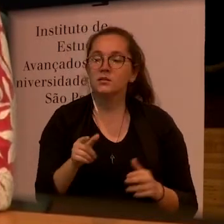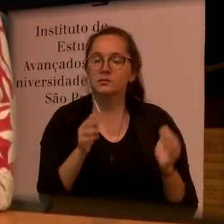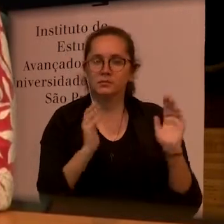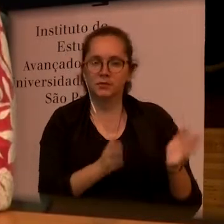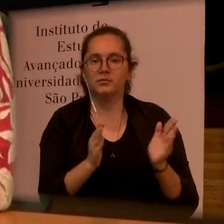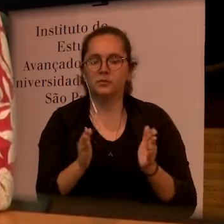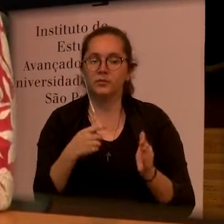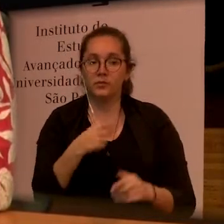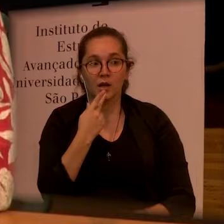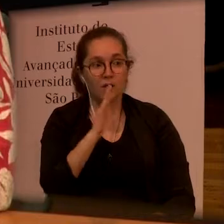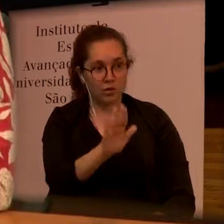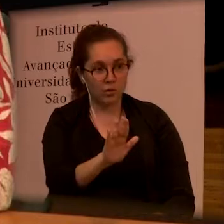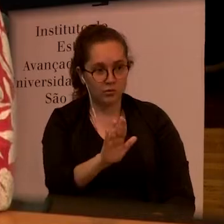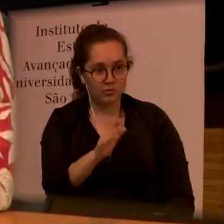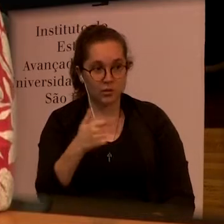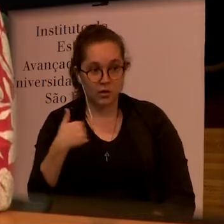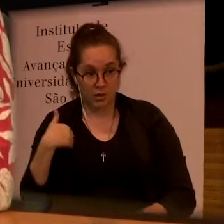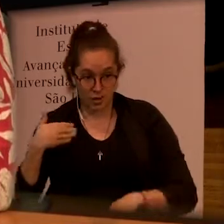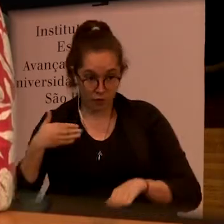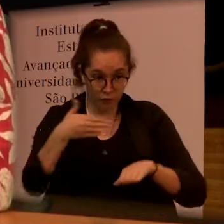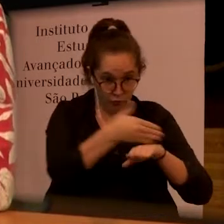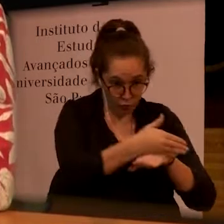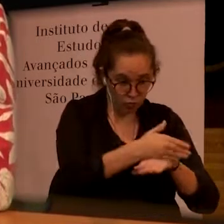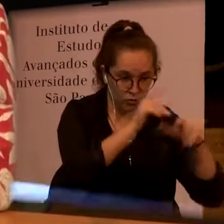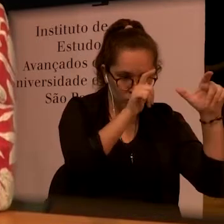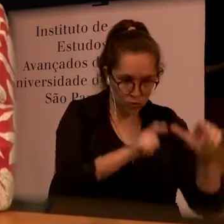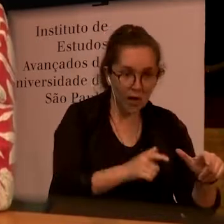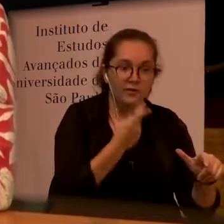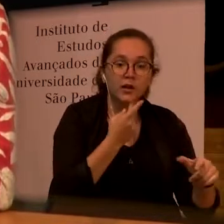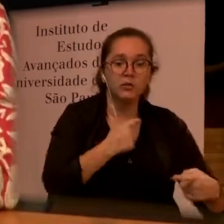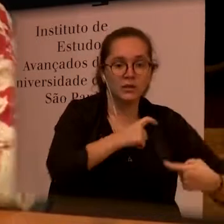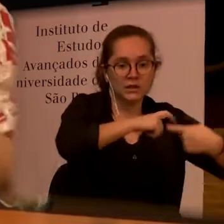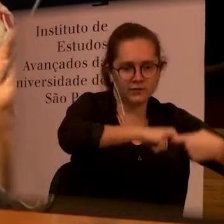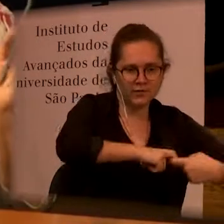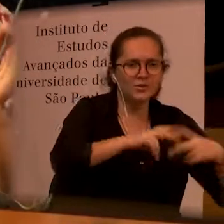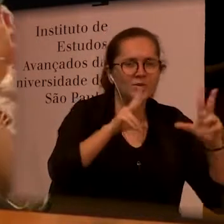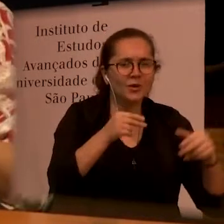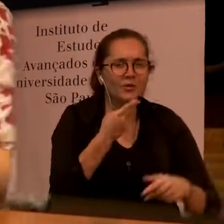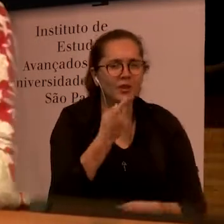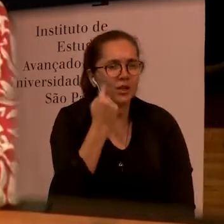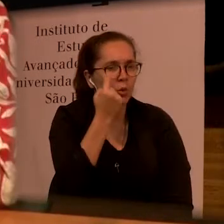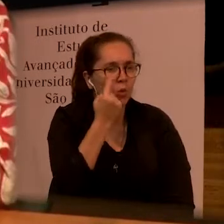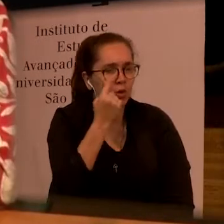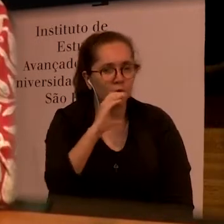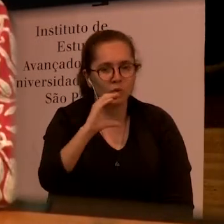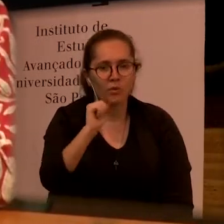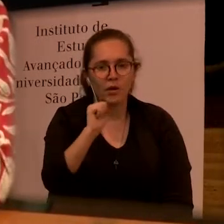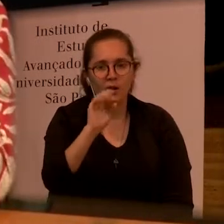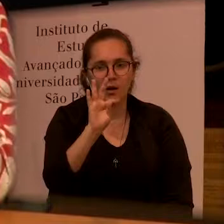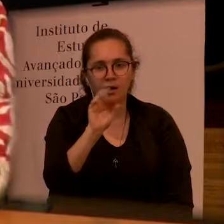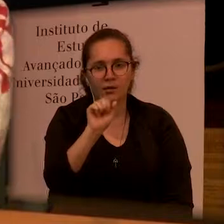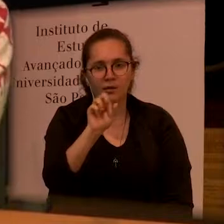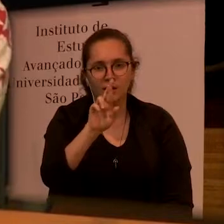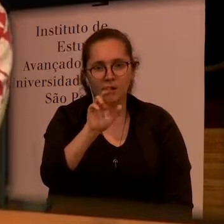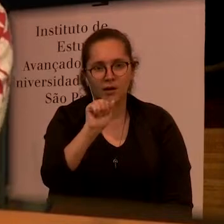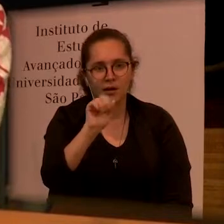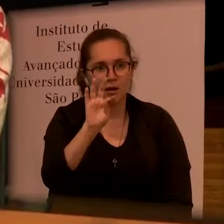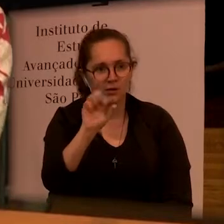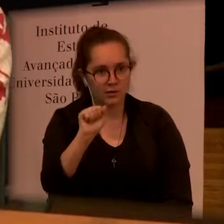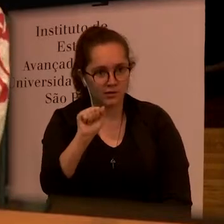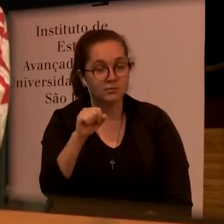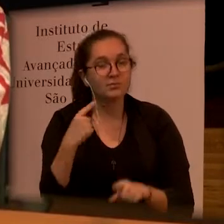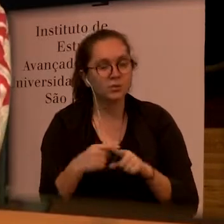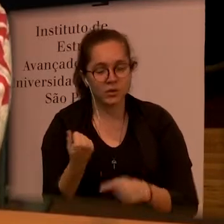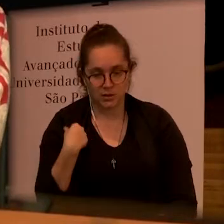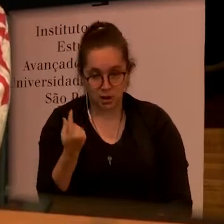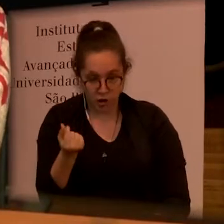and when the cataract when the NGO pulls away the money the service goes but the more integrated